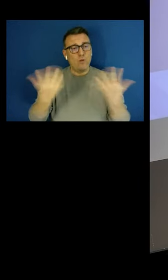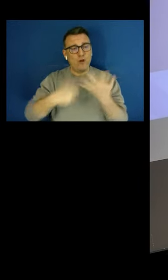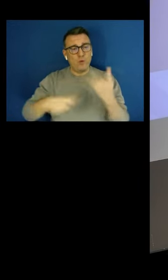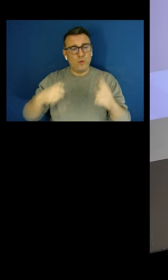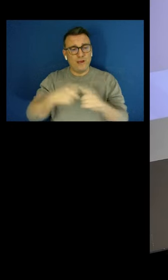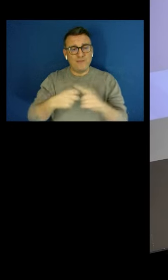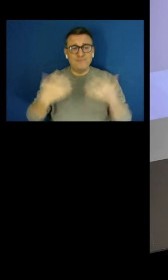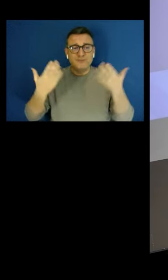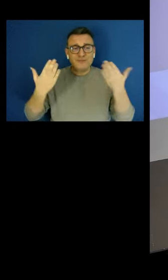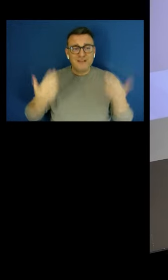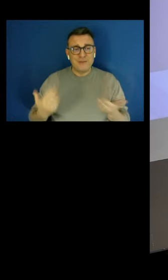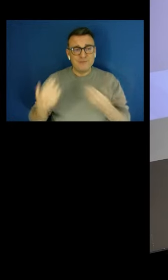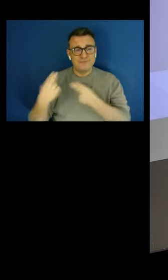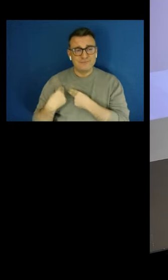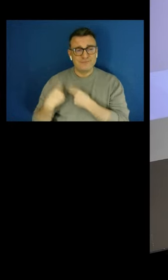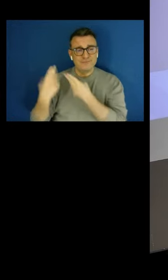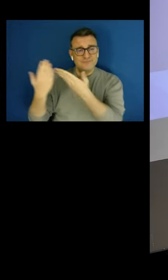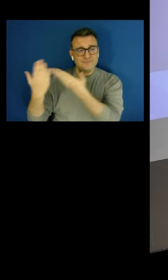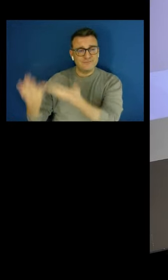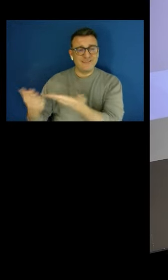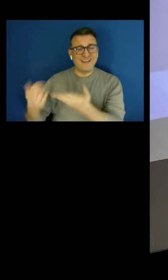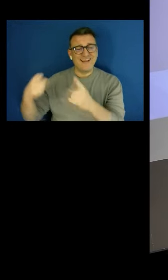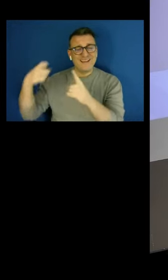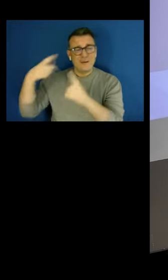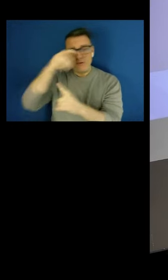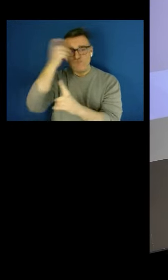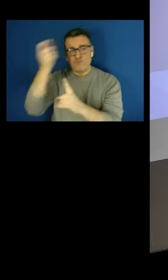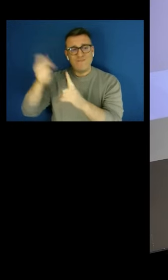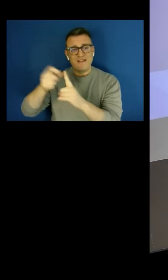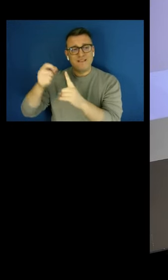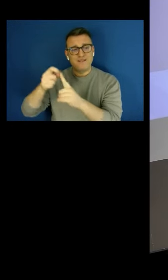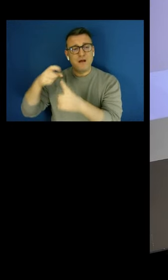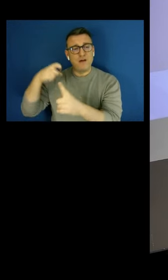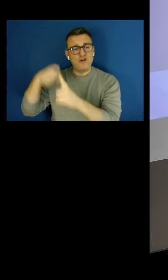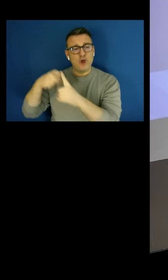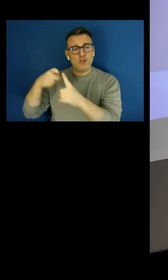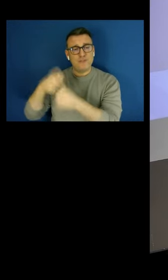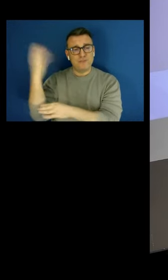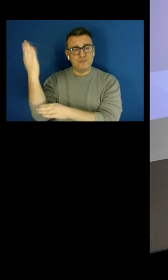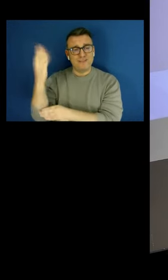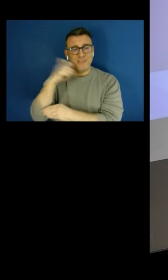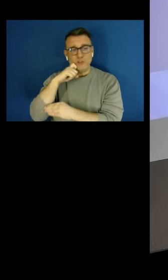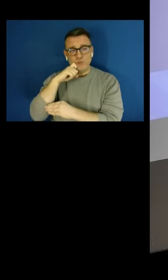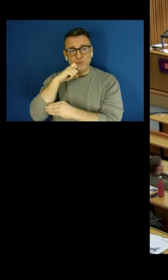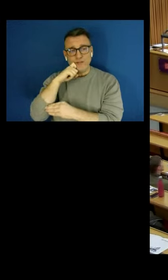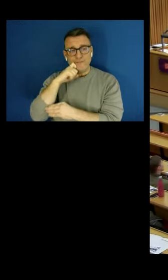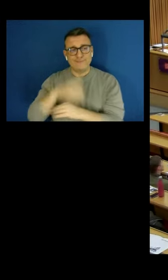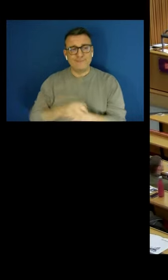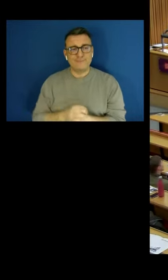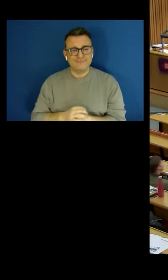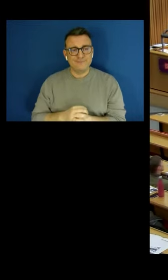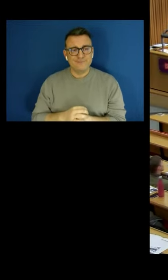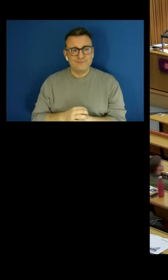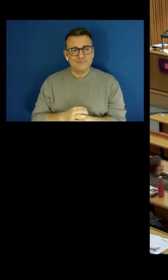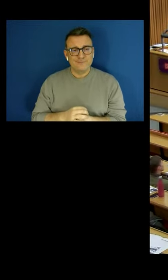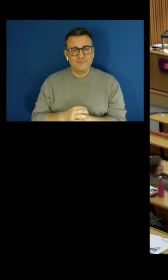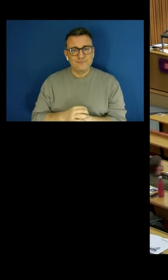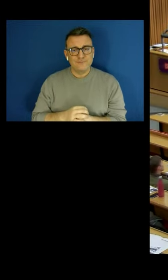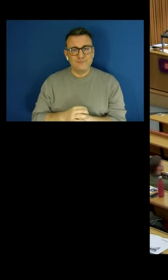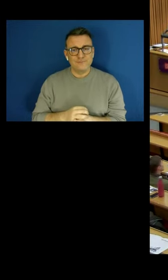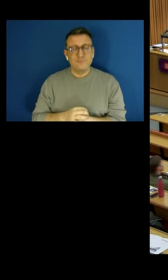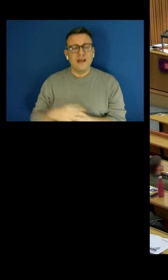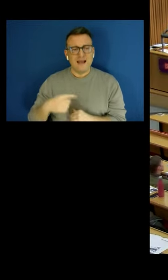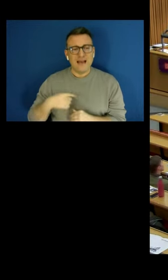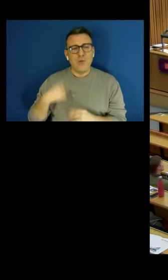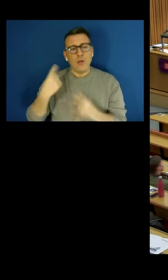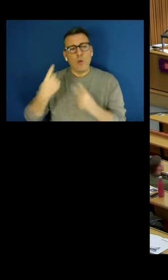I'll pass on the word to Kirsten that will make a presentation and I will keep on following up with the next speakers and